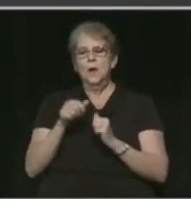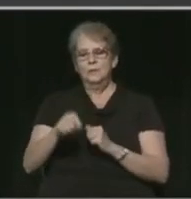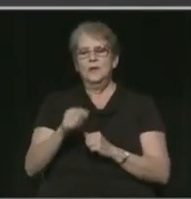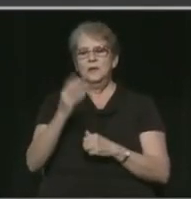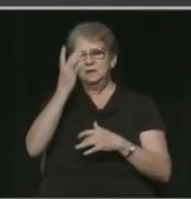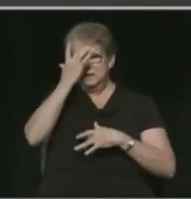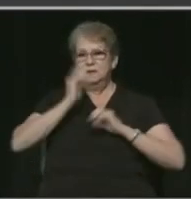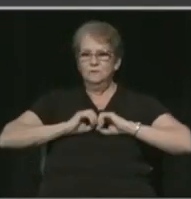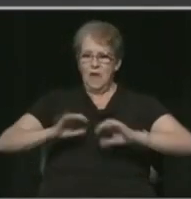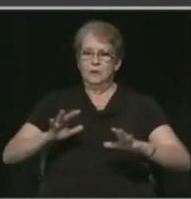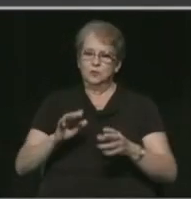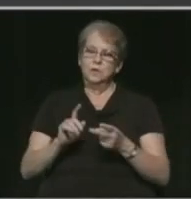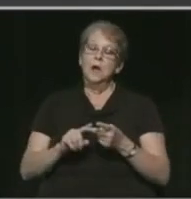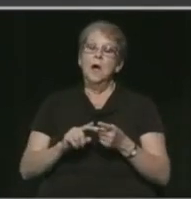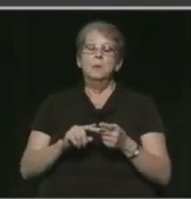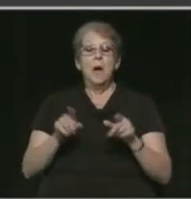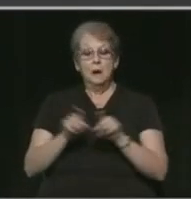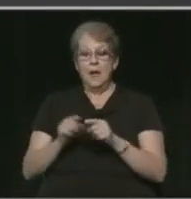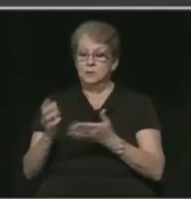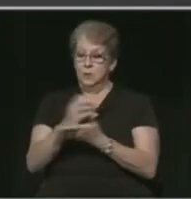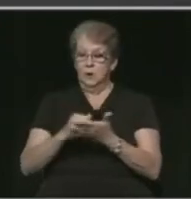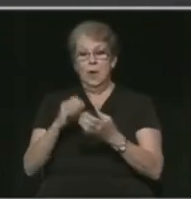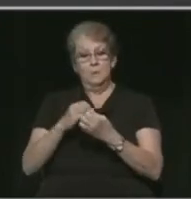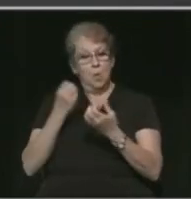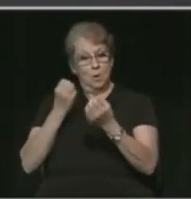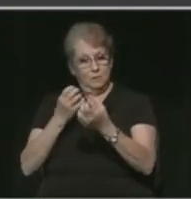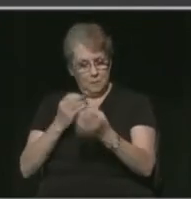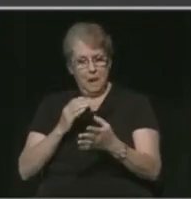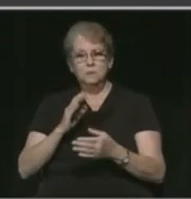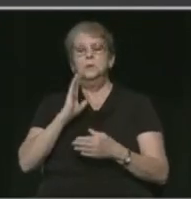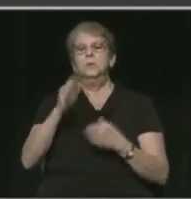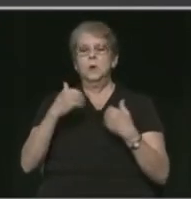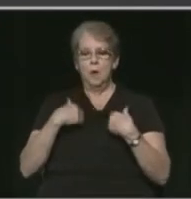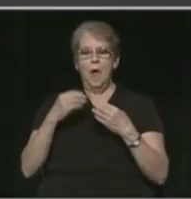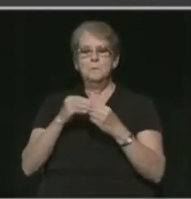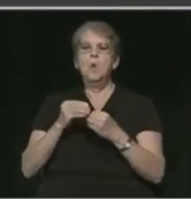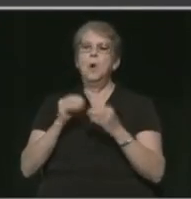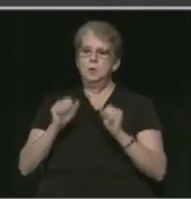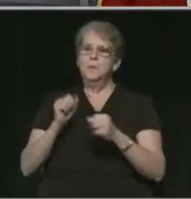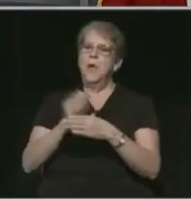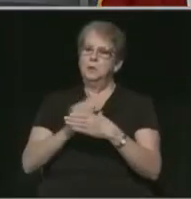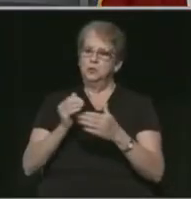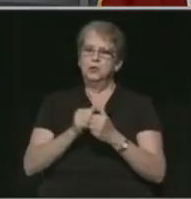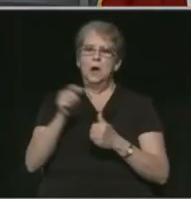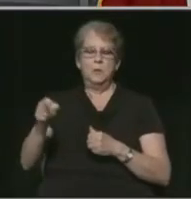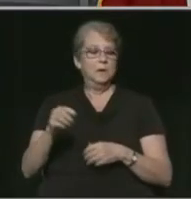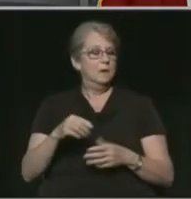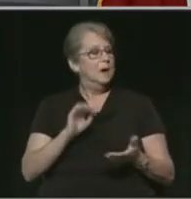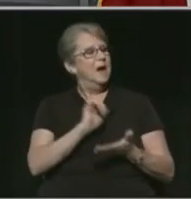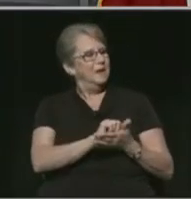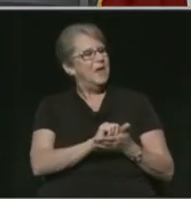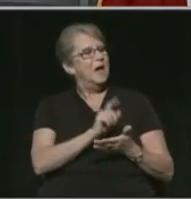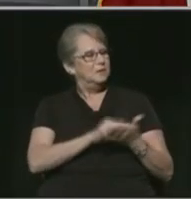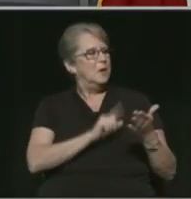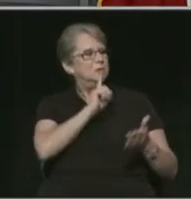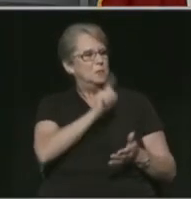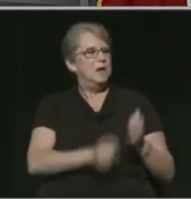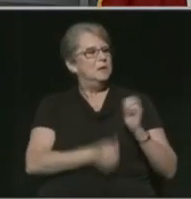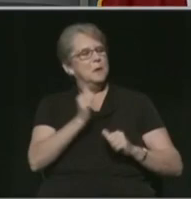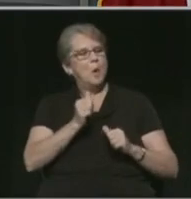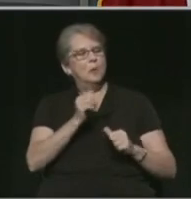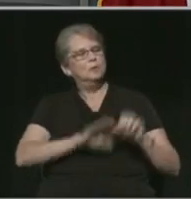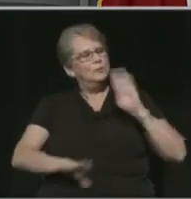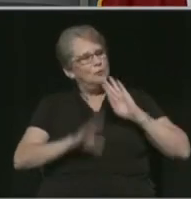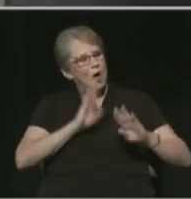infection. But as we get more information, there's going to be more for us to share. That's one of the most frustrating things I think we're going